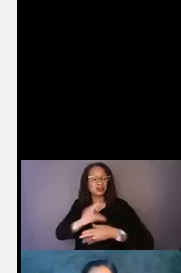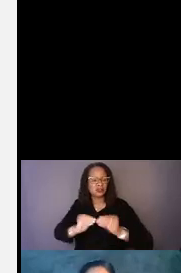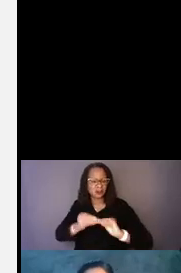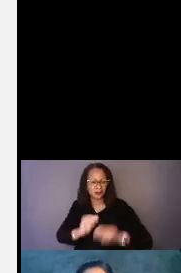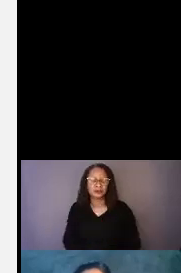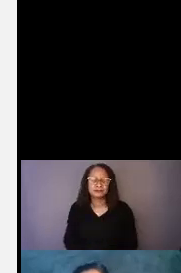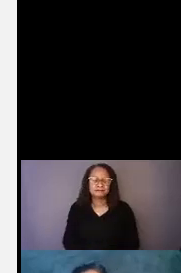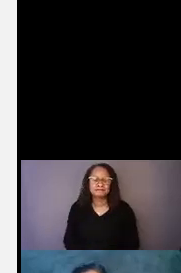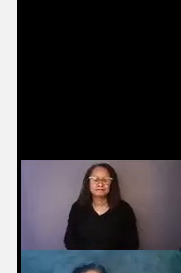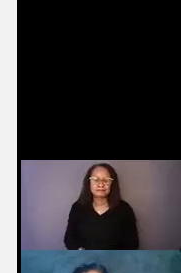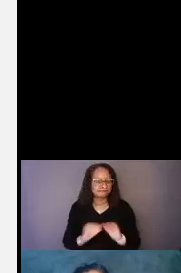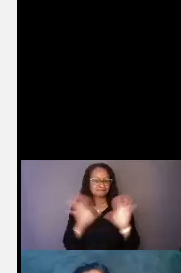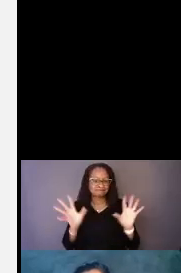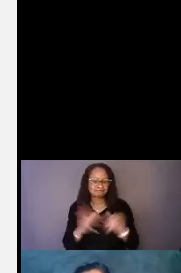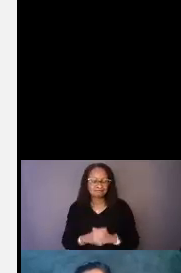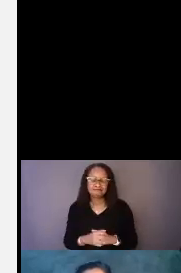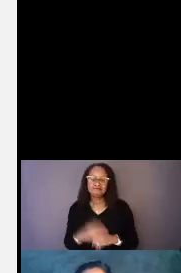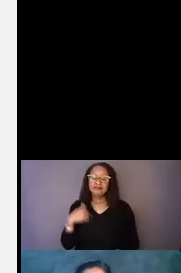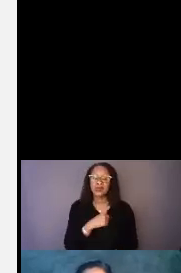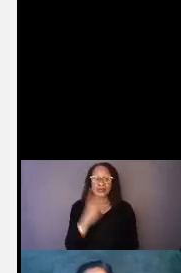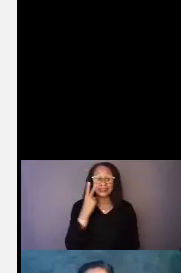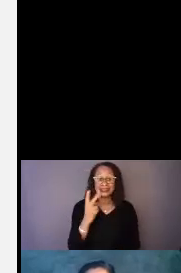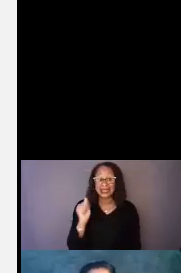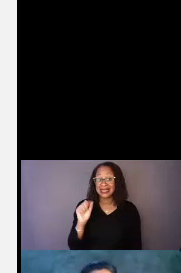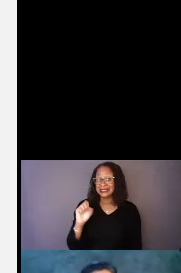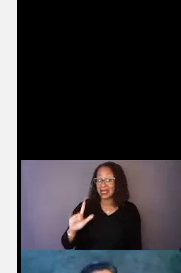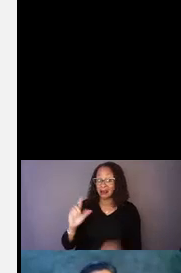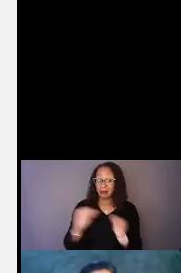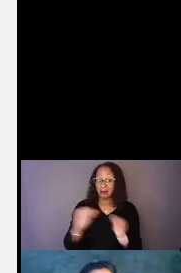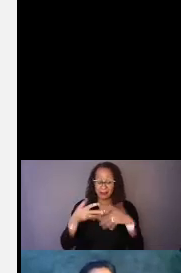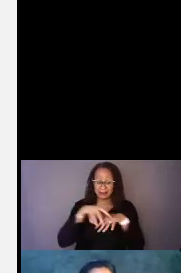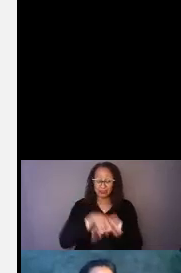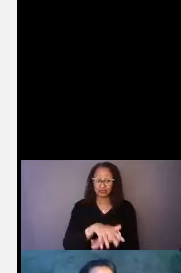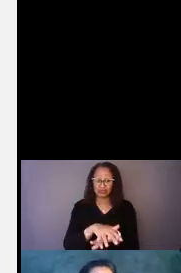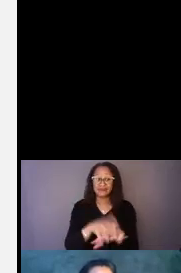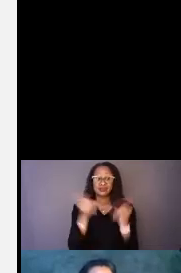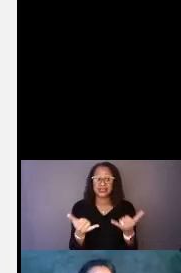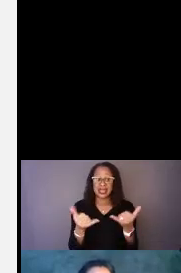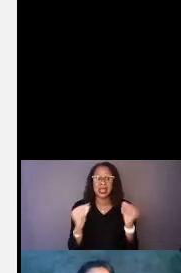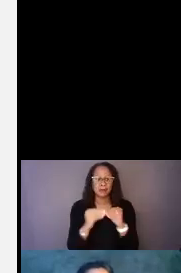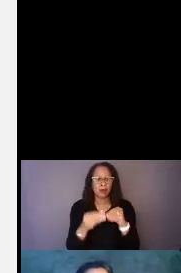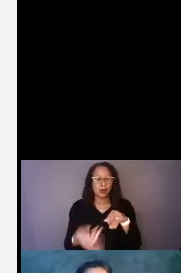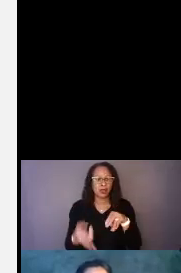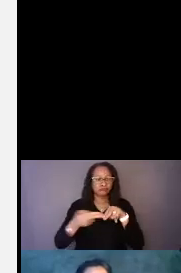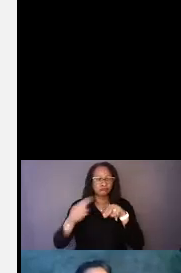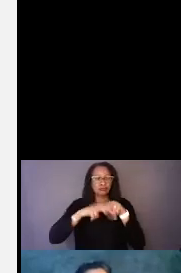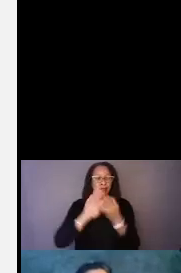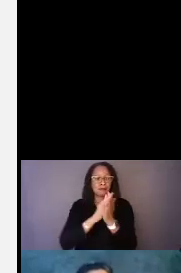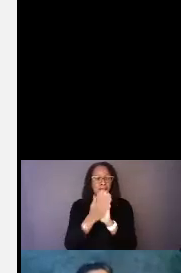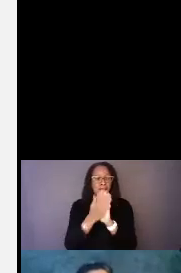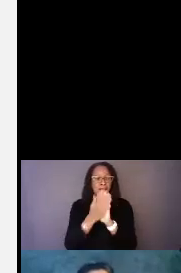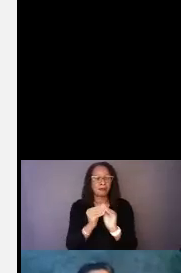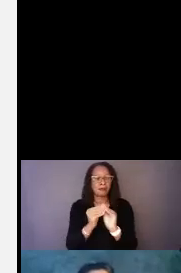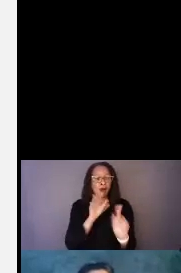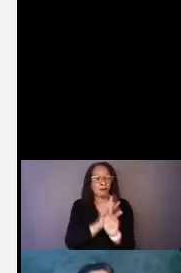We also, we see ASL more in the mainstream today, and so it's increasingly more popular to learn sign